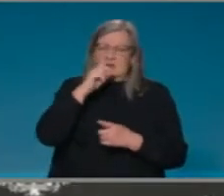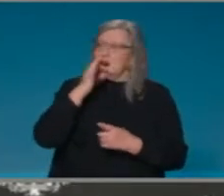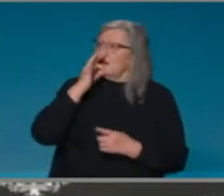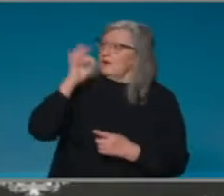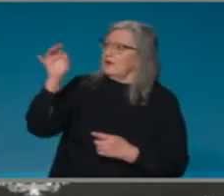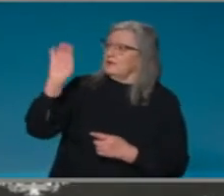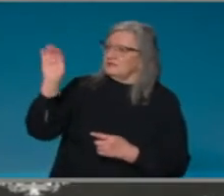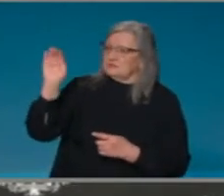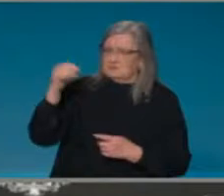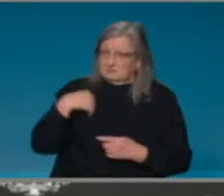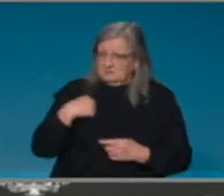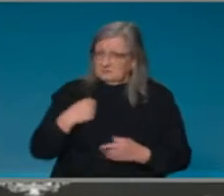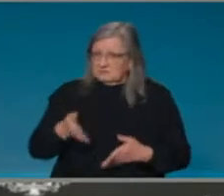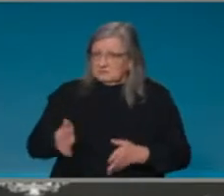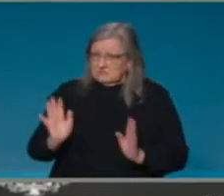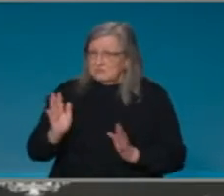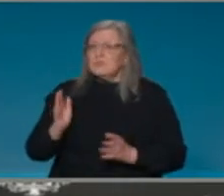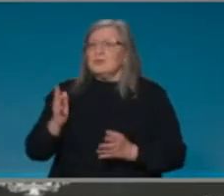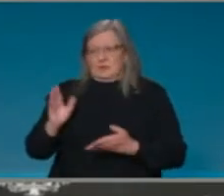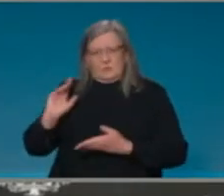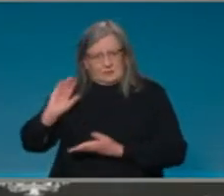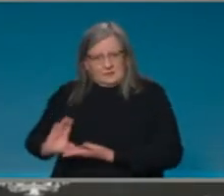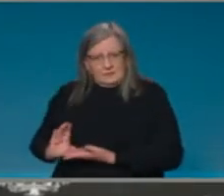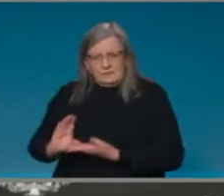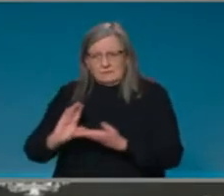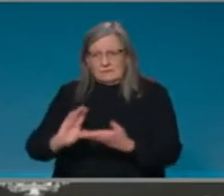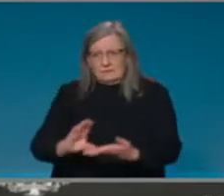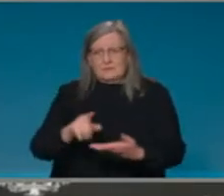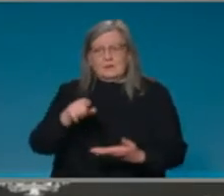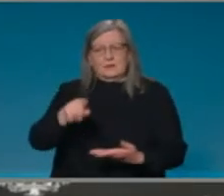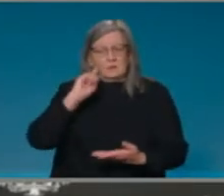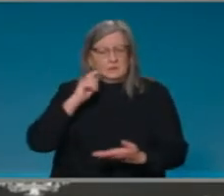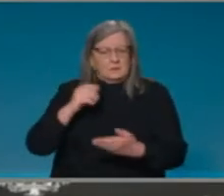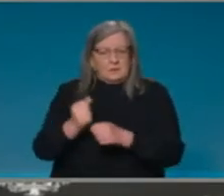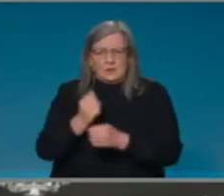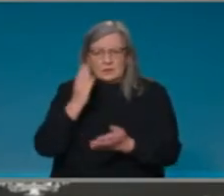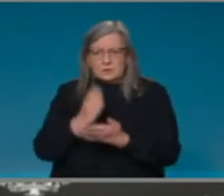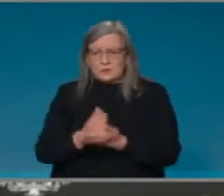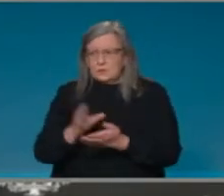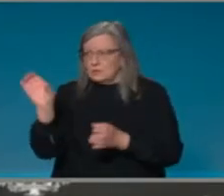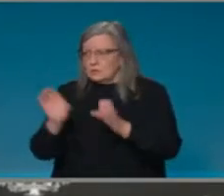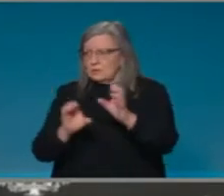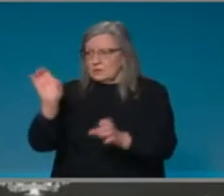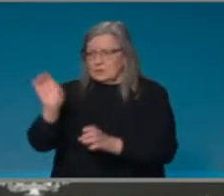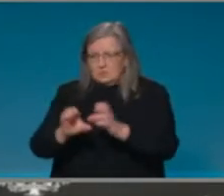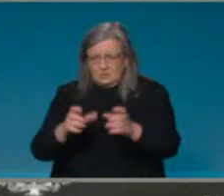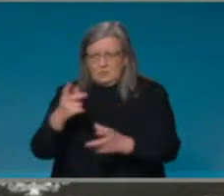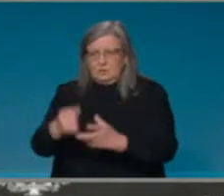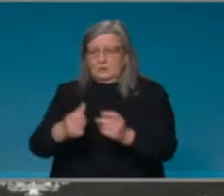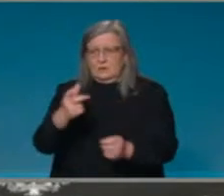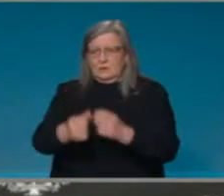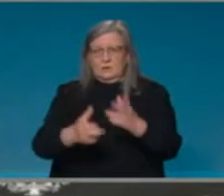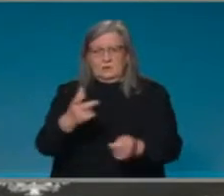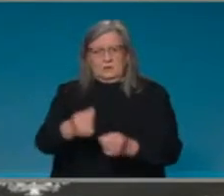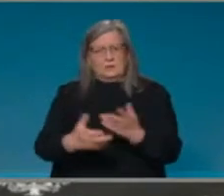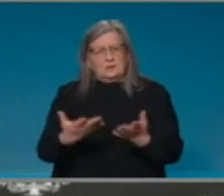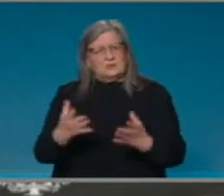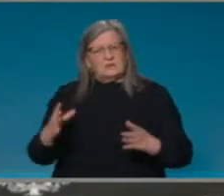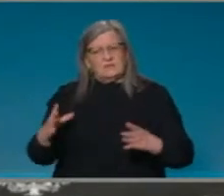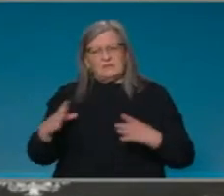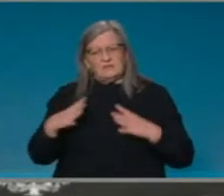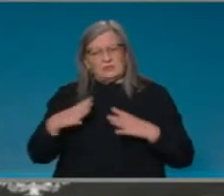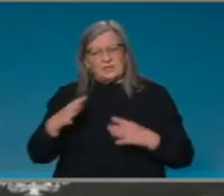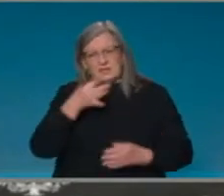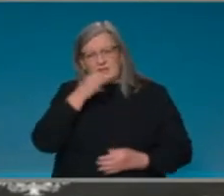be working to ensure that the, uh, vaccination providers are put there. So it's free to all employees. One of the rules is in